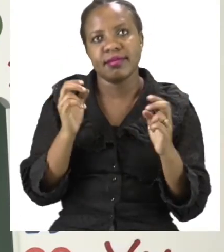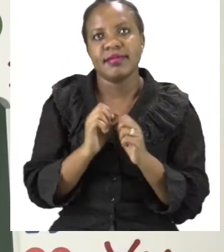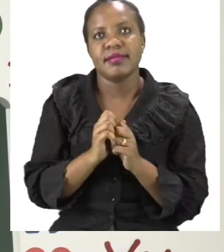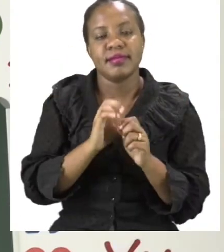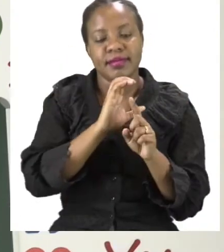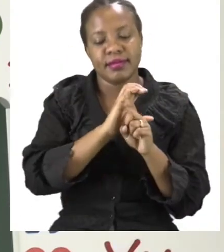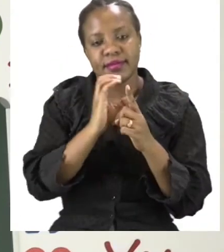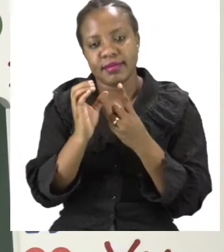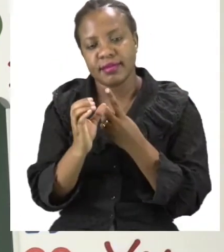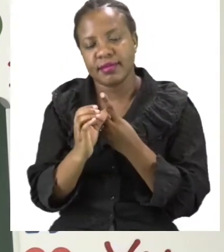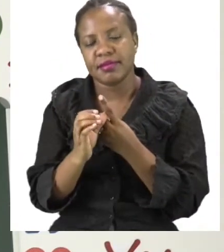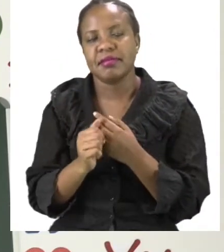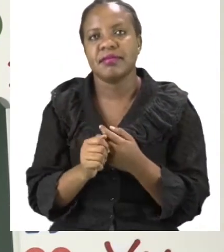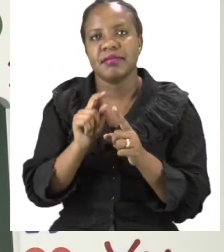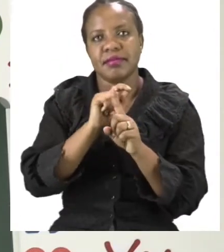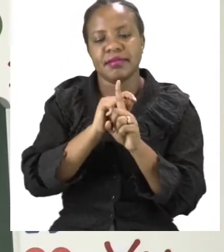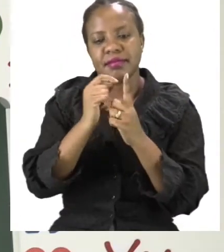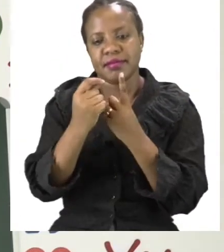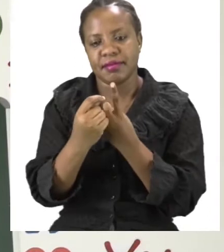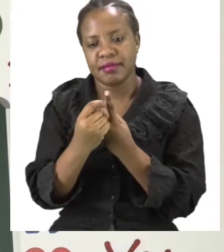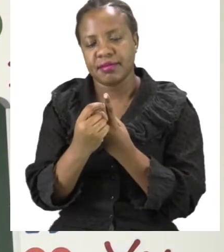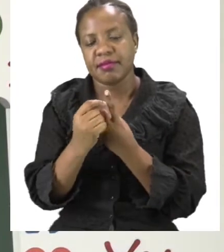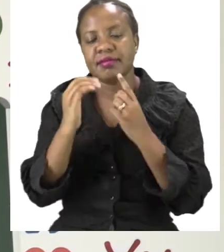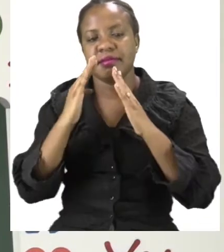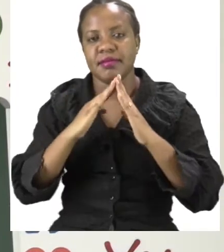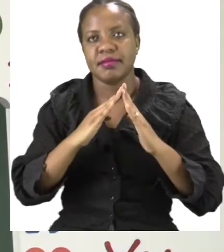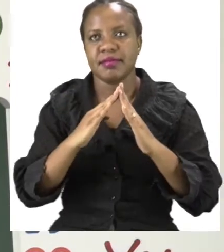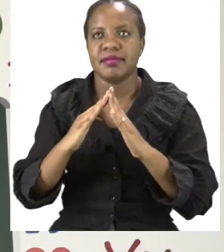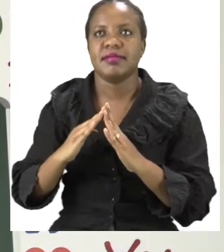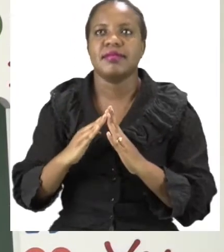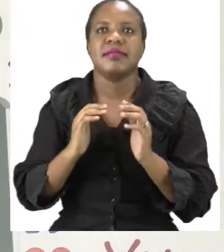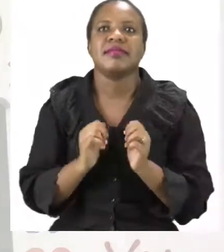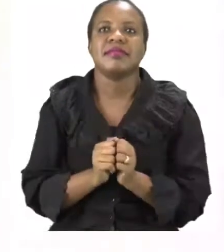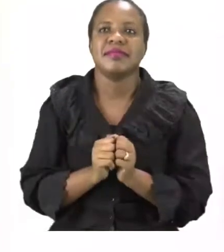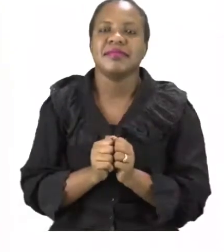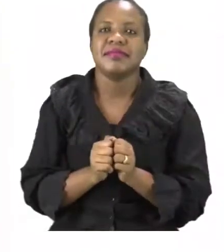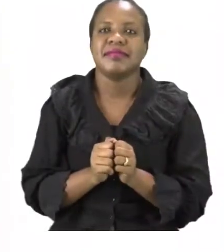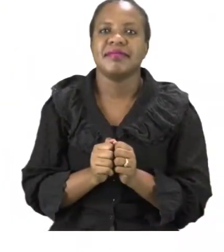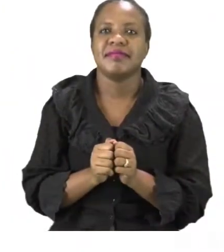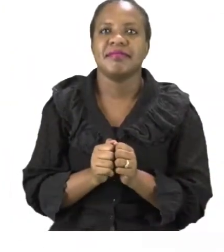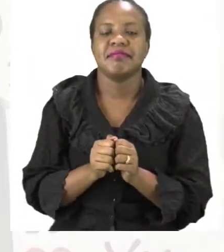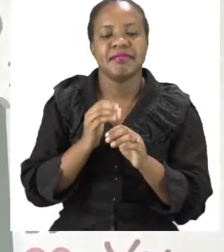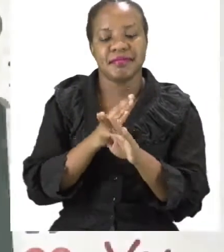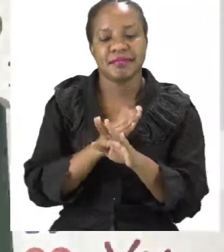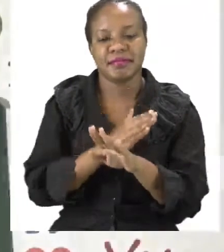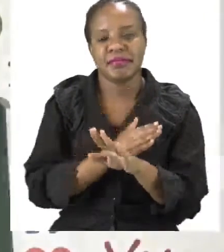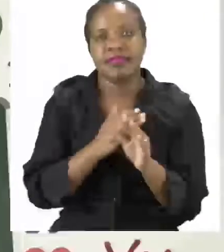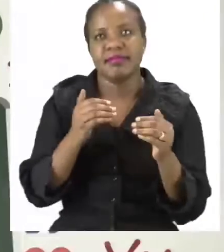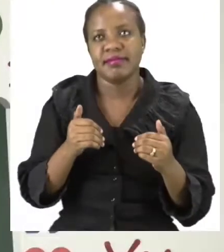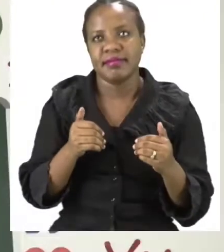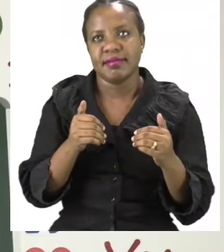Culture, Traditions and Houses. And before we get into a